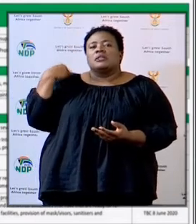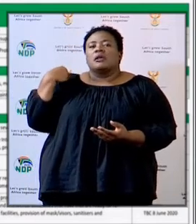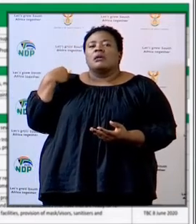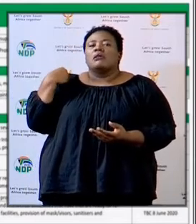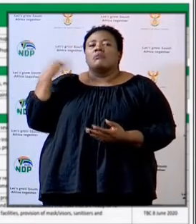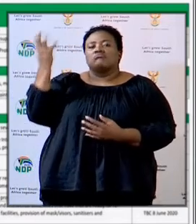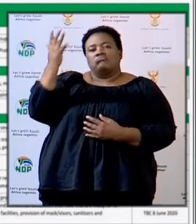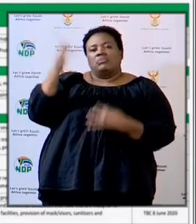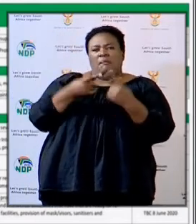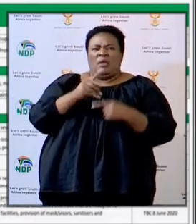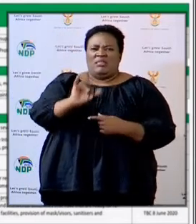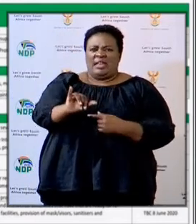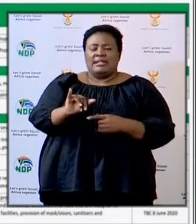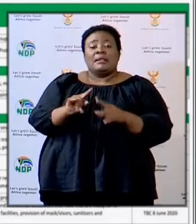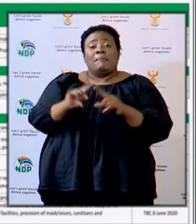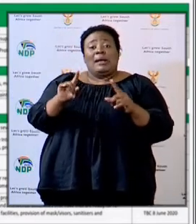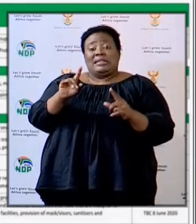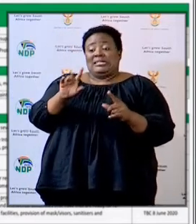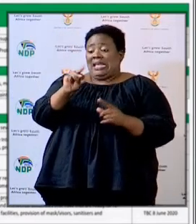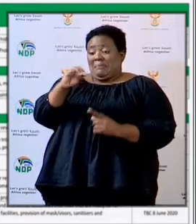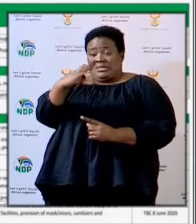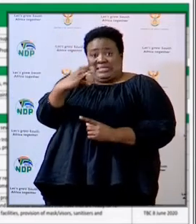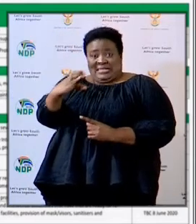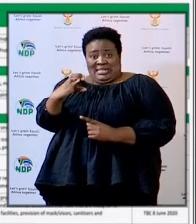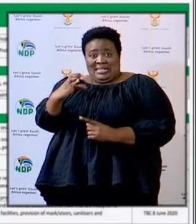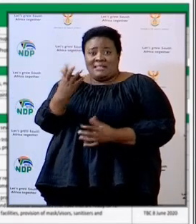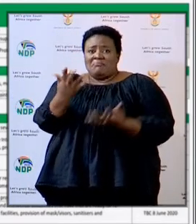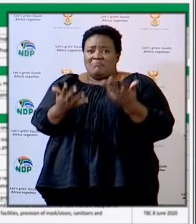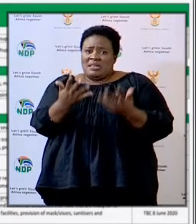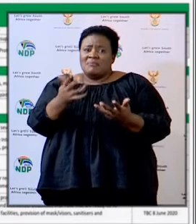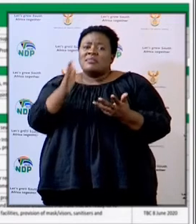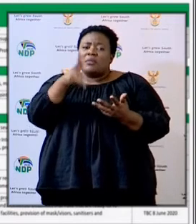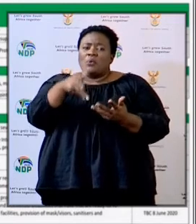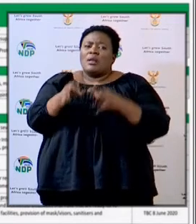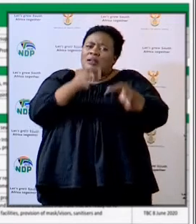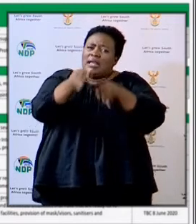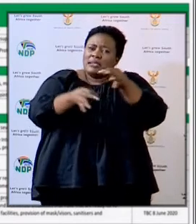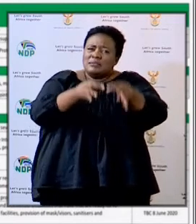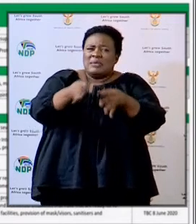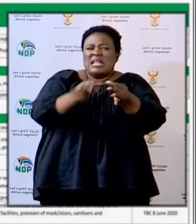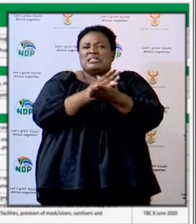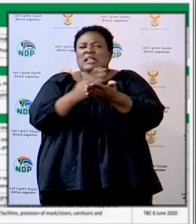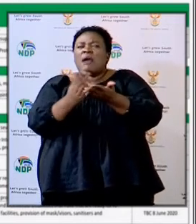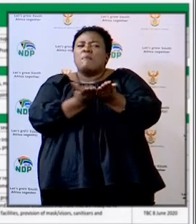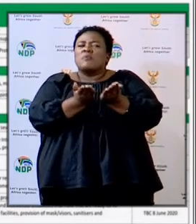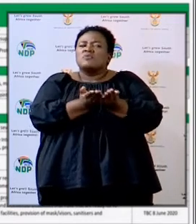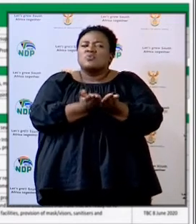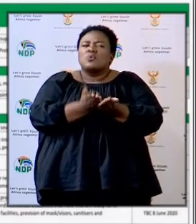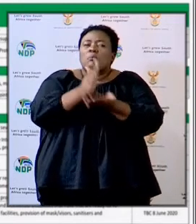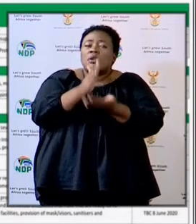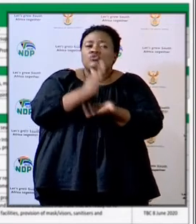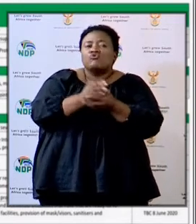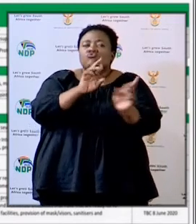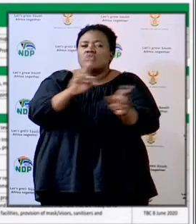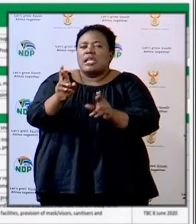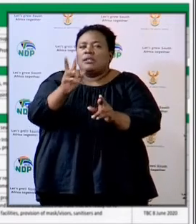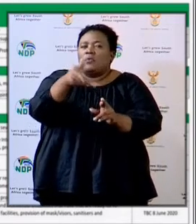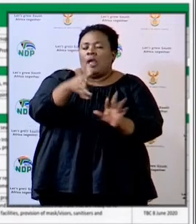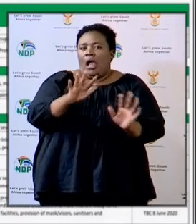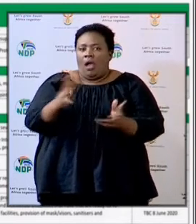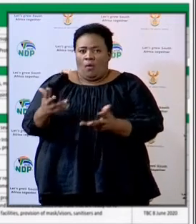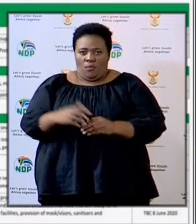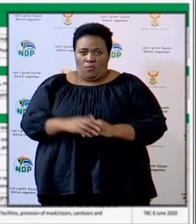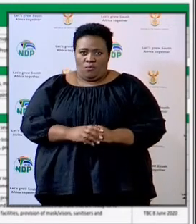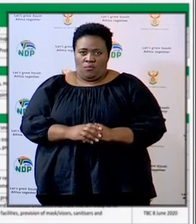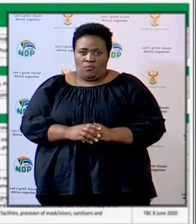MECs will also speak to that as to how do we bring some of the schools that are still lagging behind in terms of state of readiness on